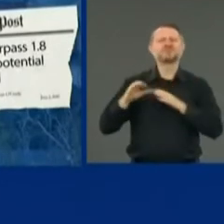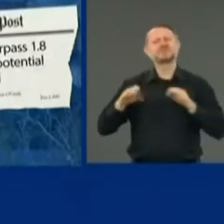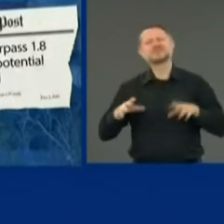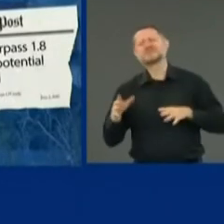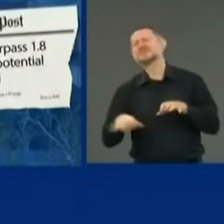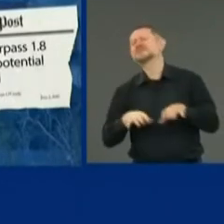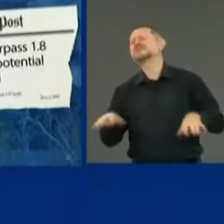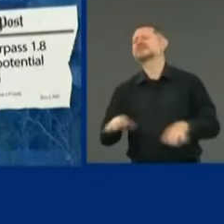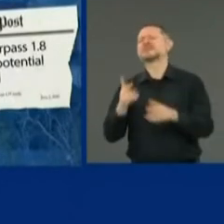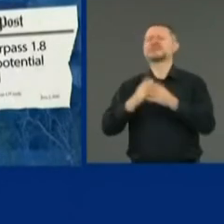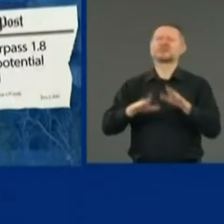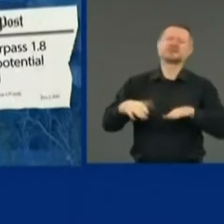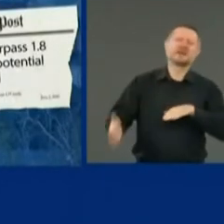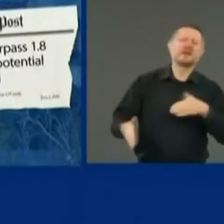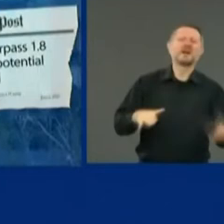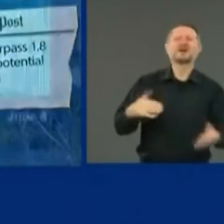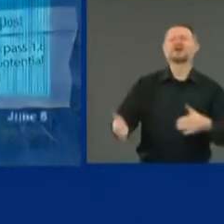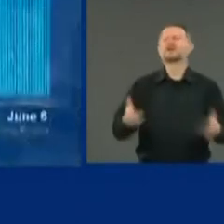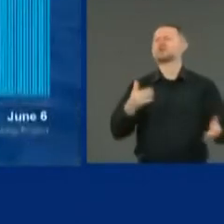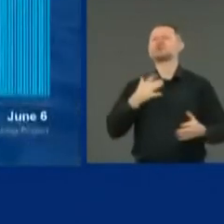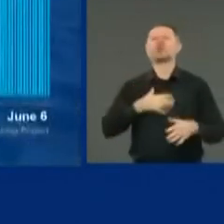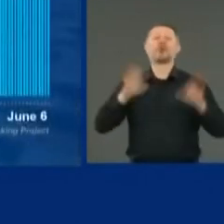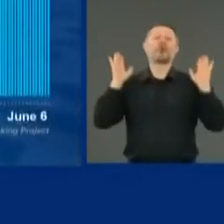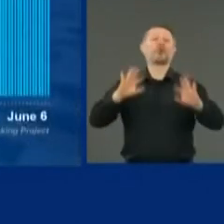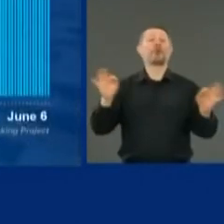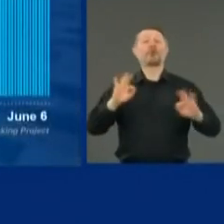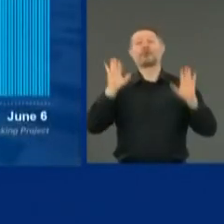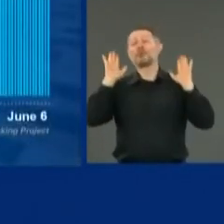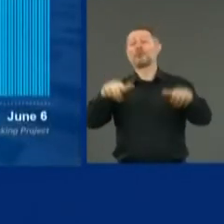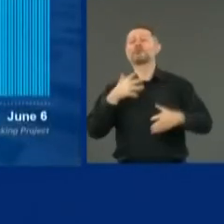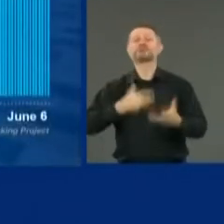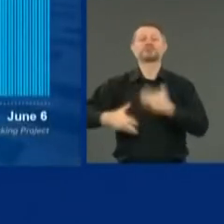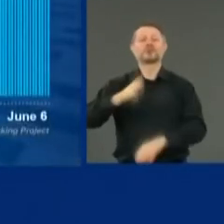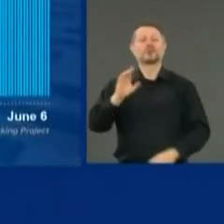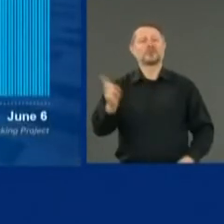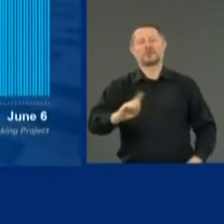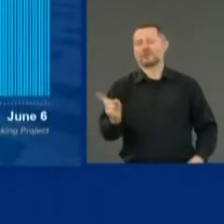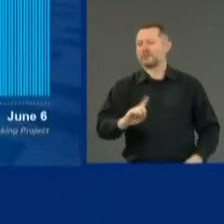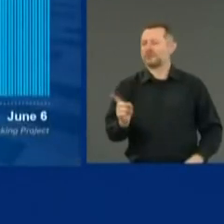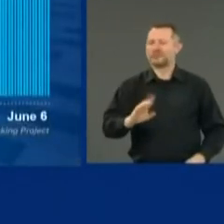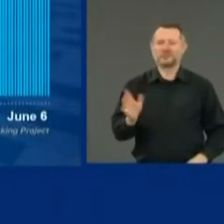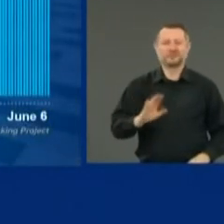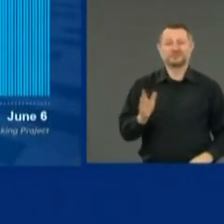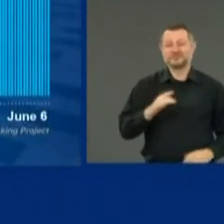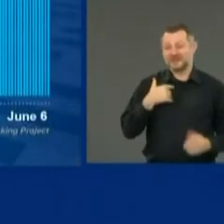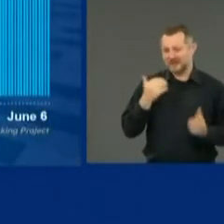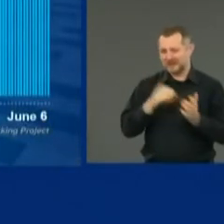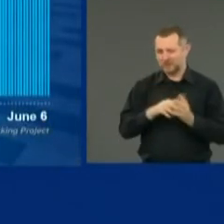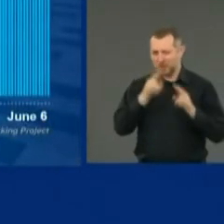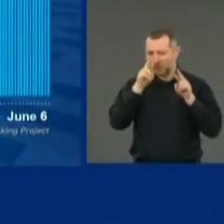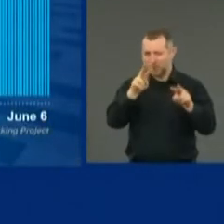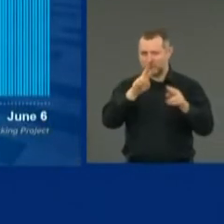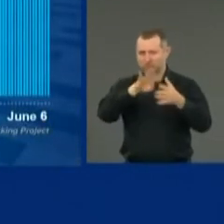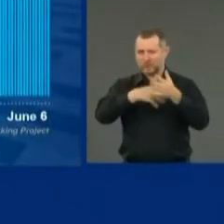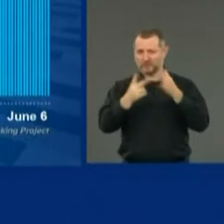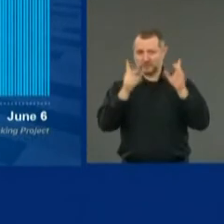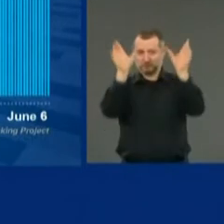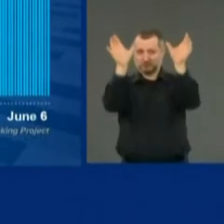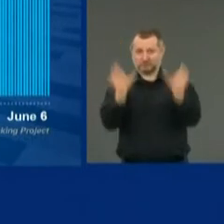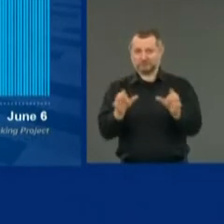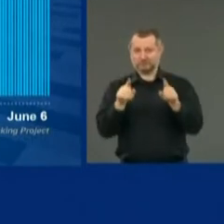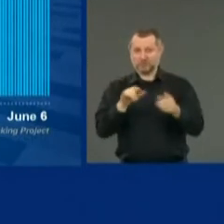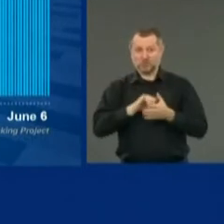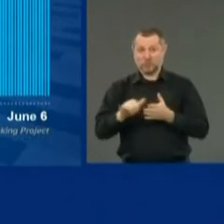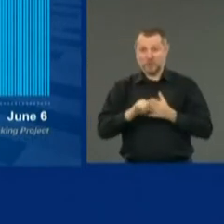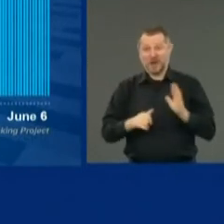Let's not be foolish now. And, again, look at what we did. Flatten the curve. Forget flatten the curve.